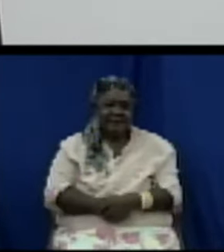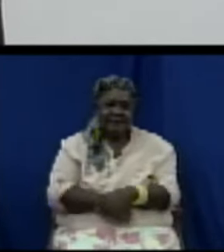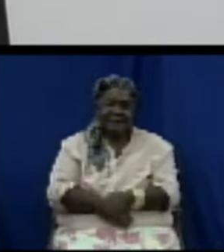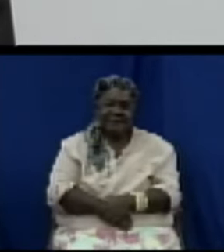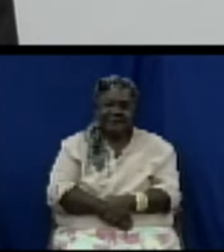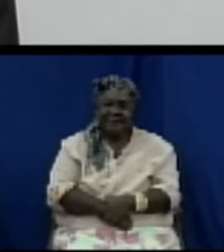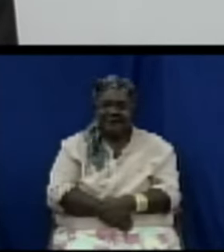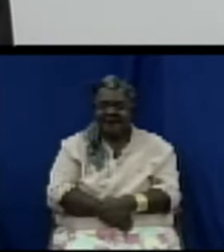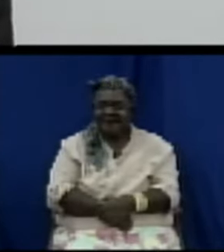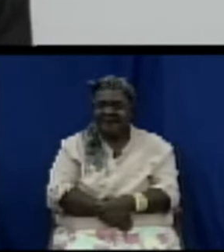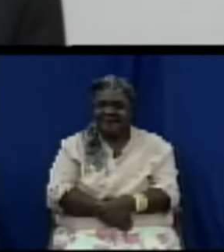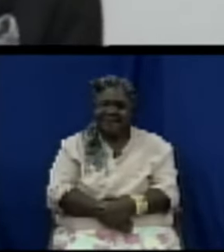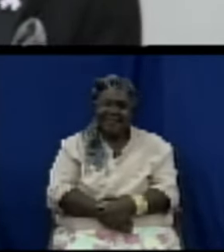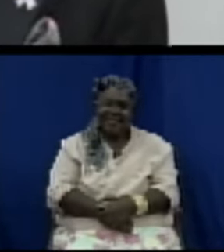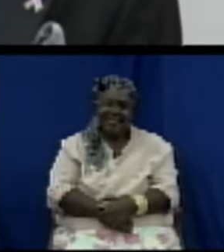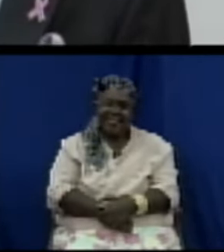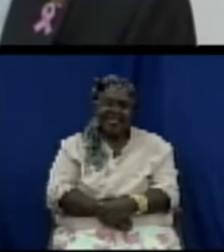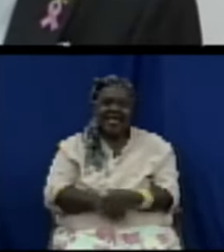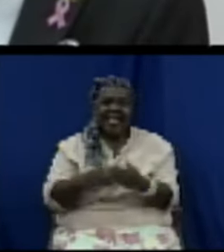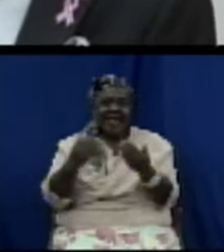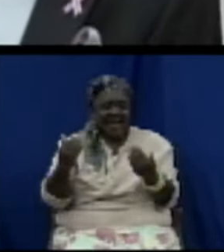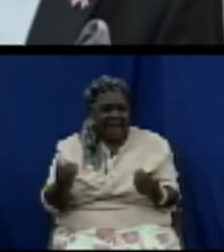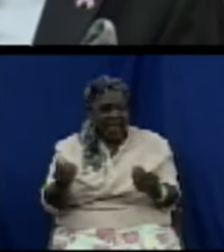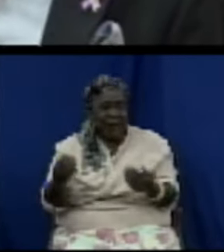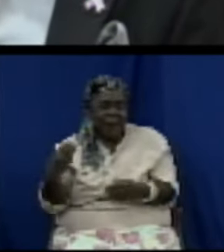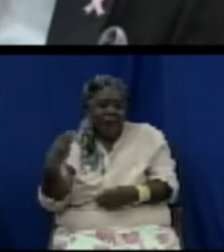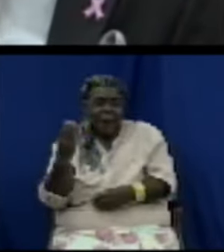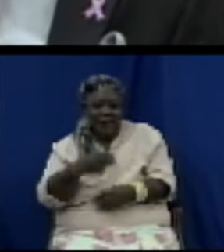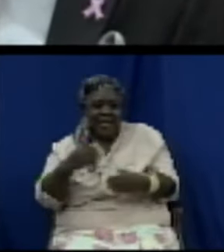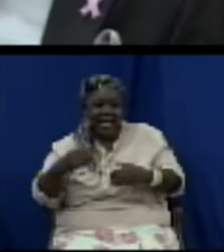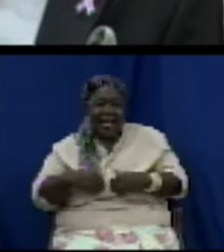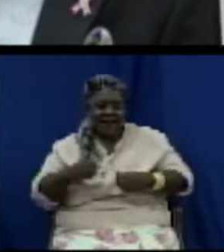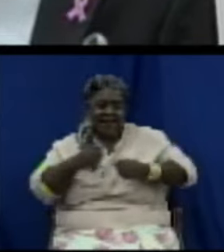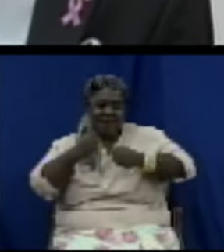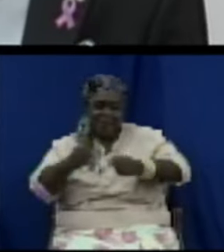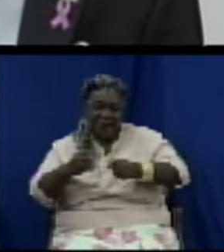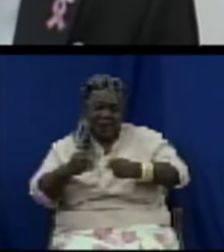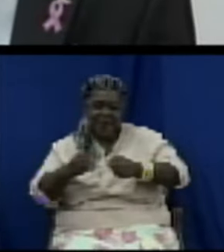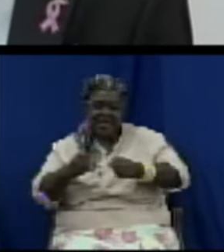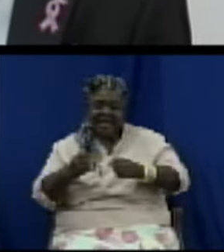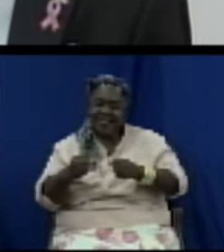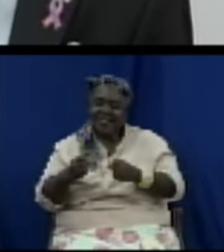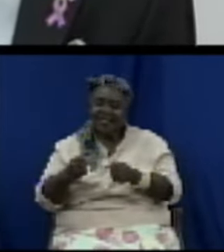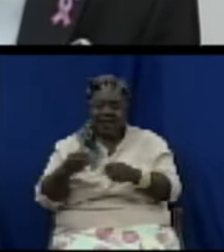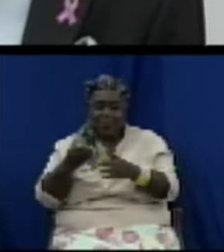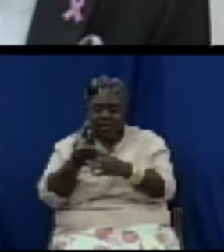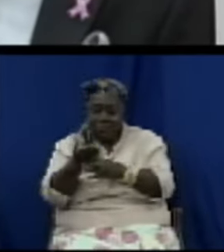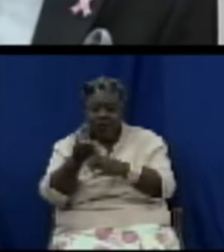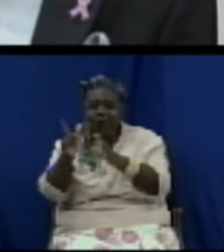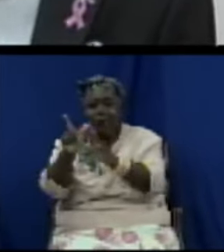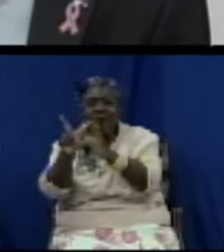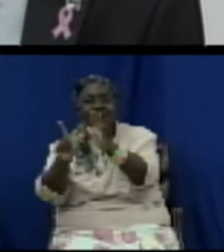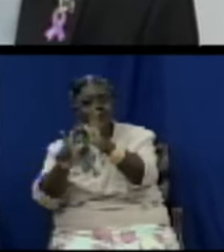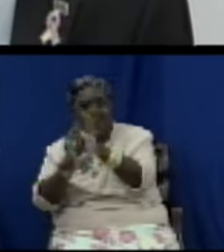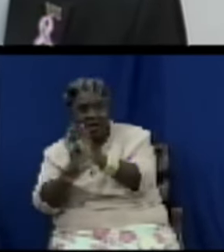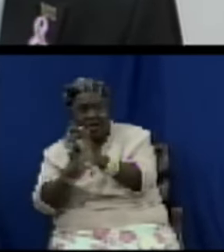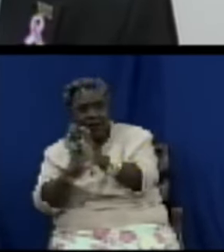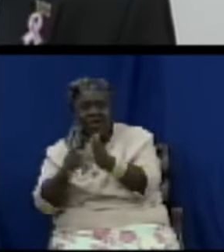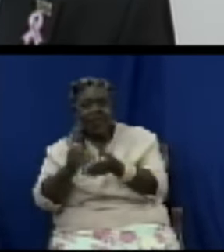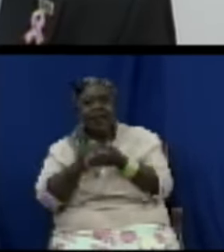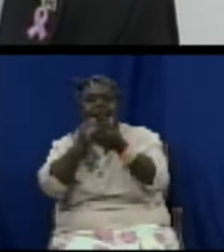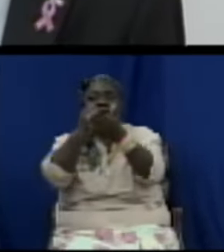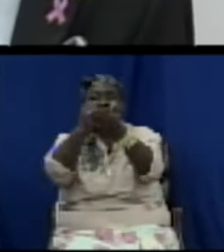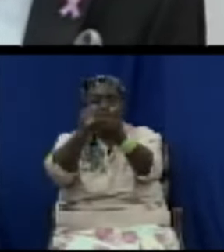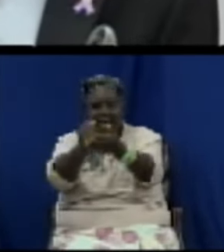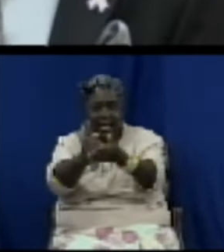now they have power being brought into this parliament through this piece